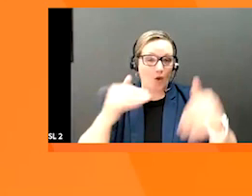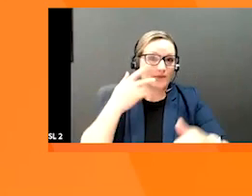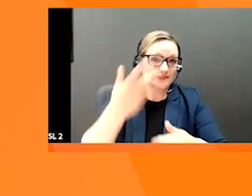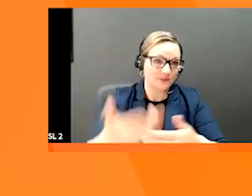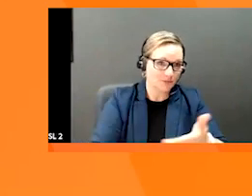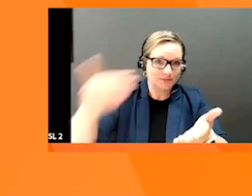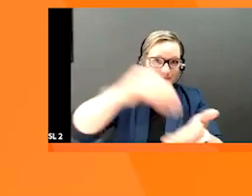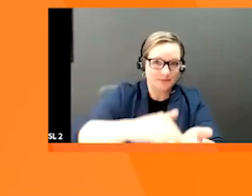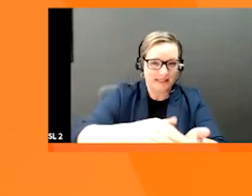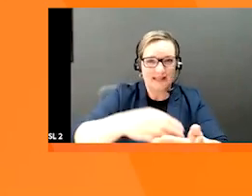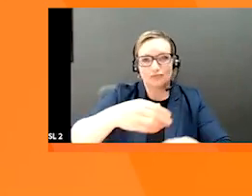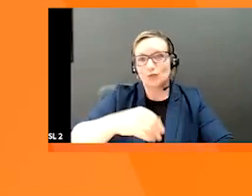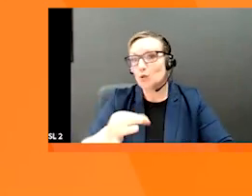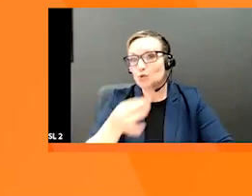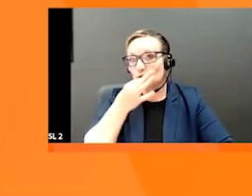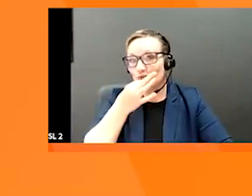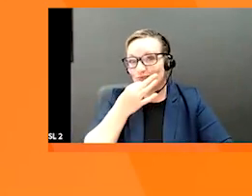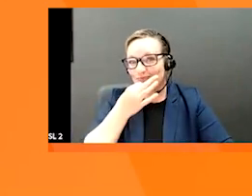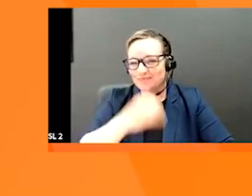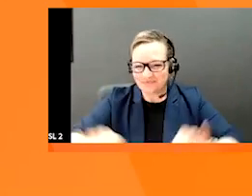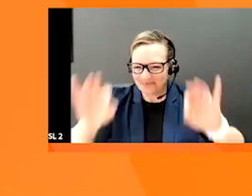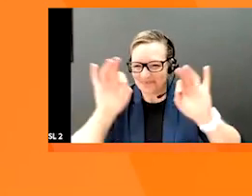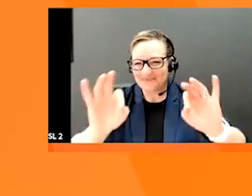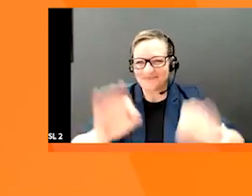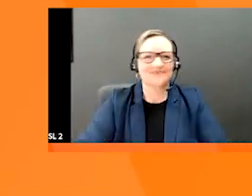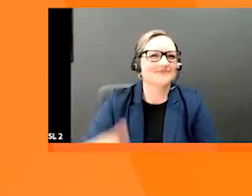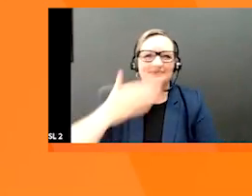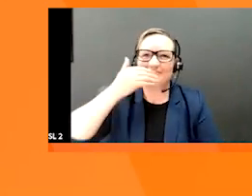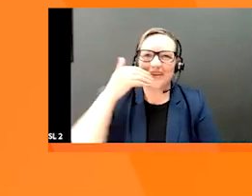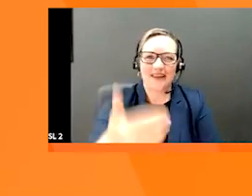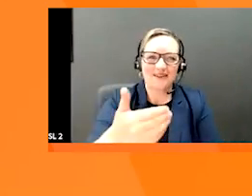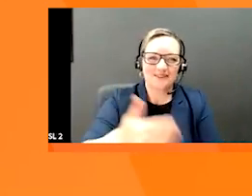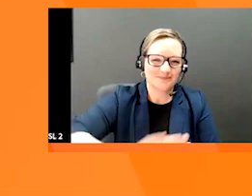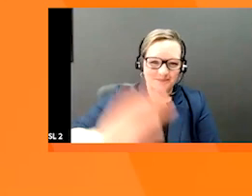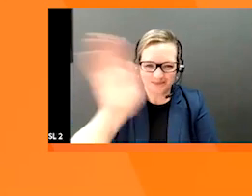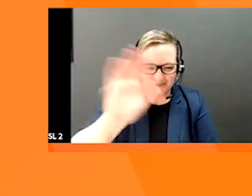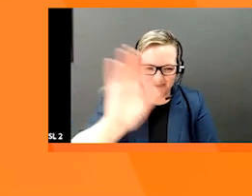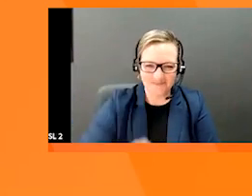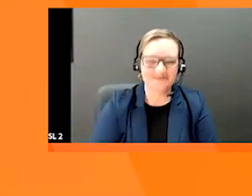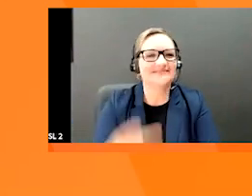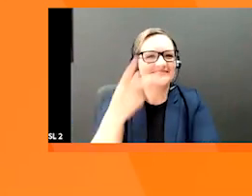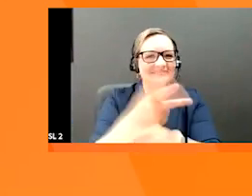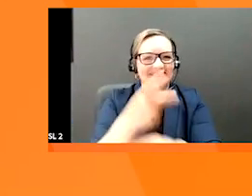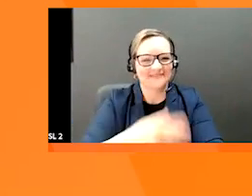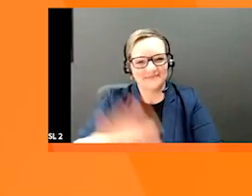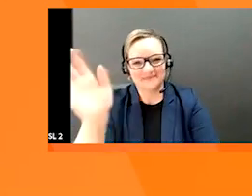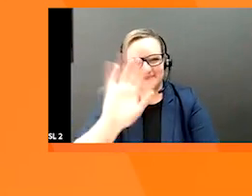back again soon. Thanks. Thank you. Thanks everyone. Take care.